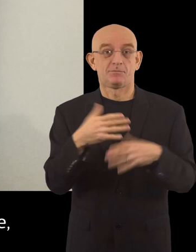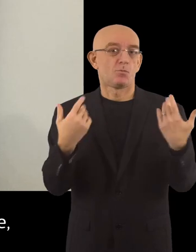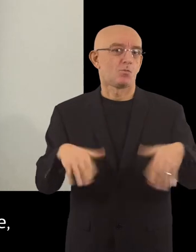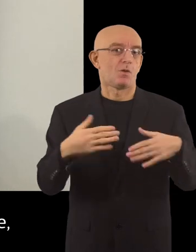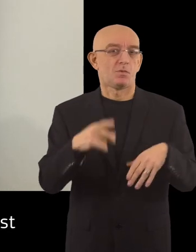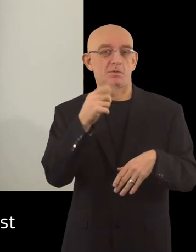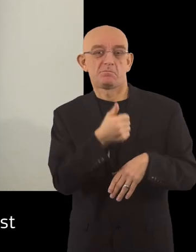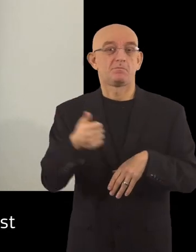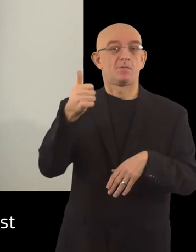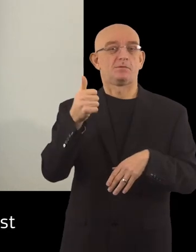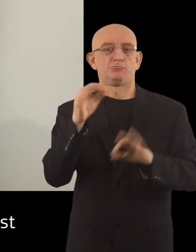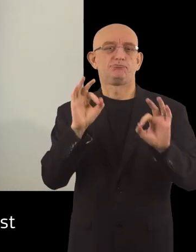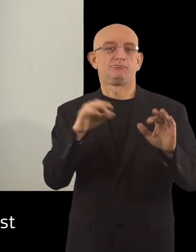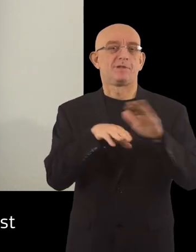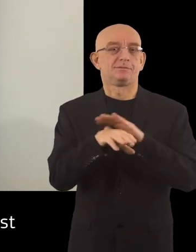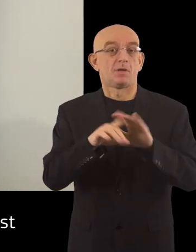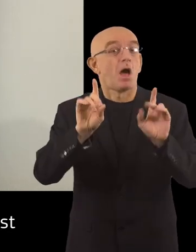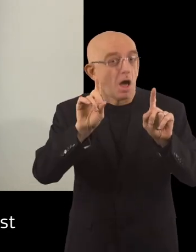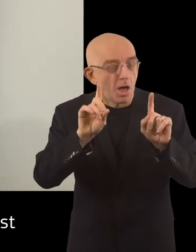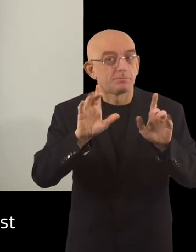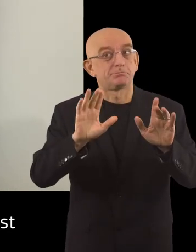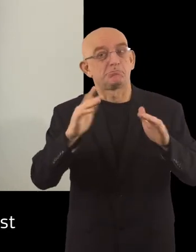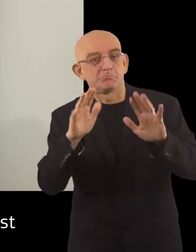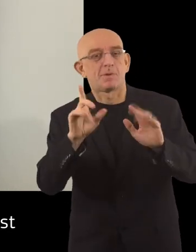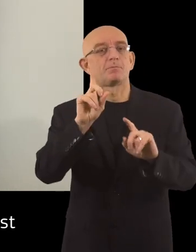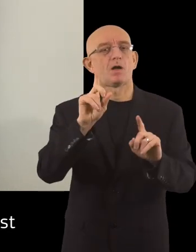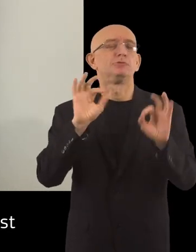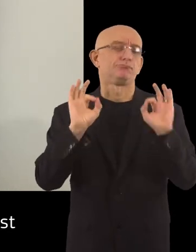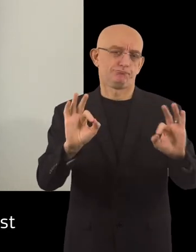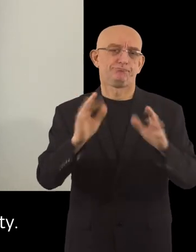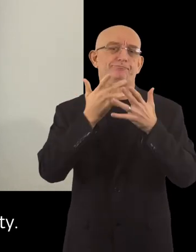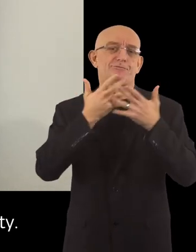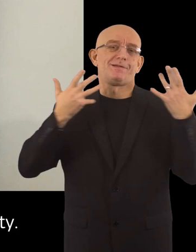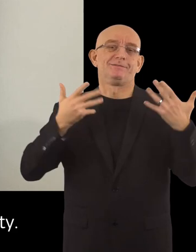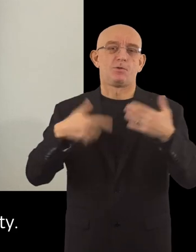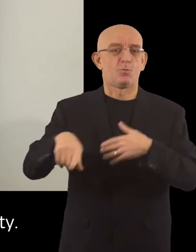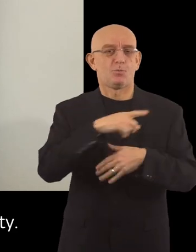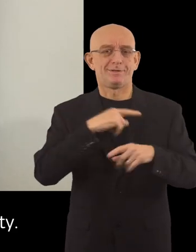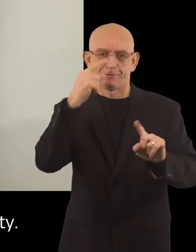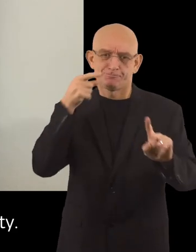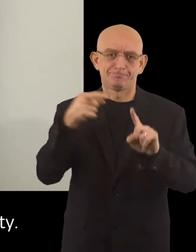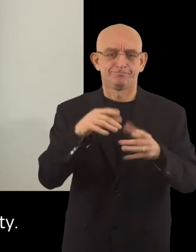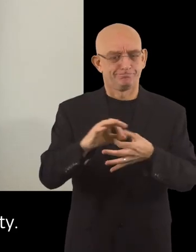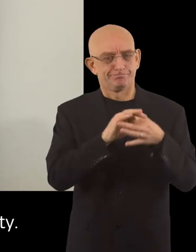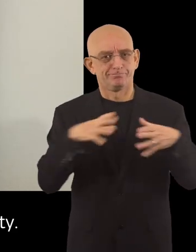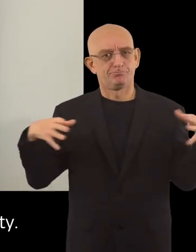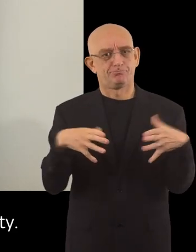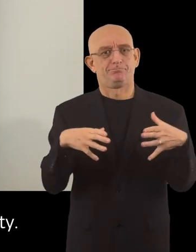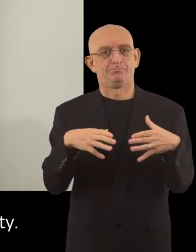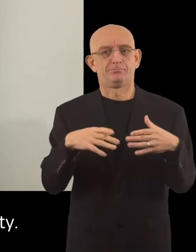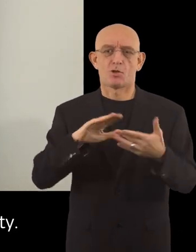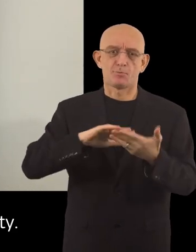one of the most accessible, but we are sure we are one of the friendliest because we fight for that